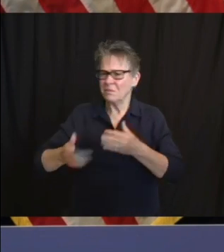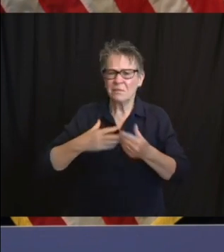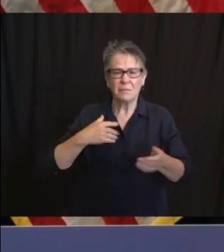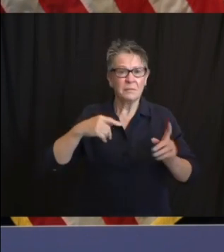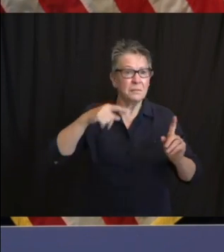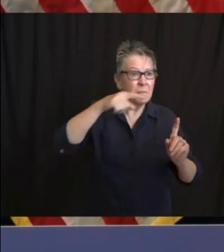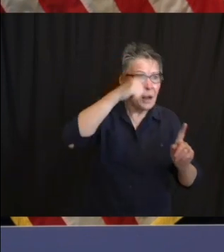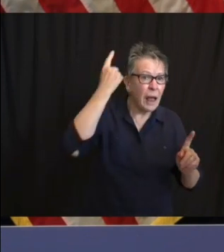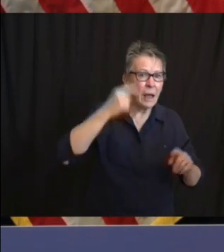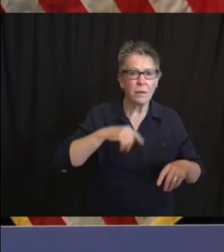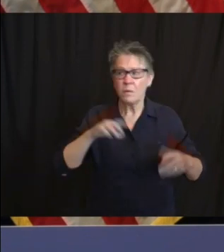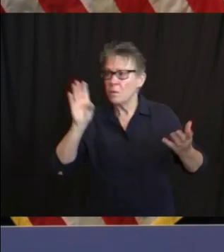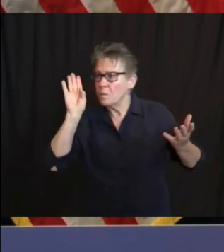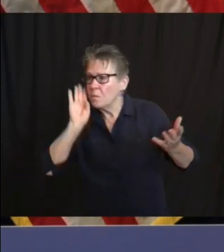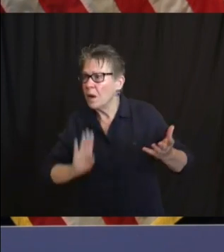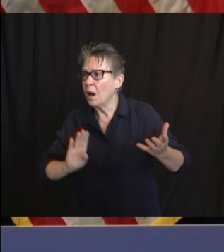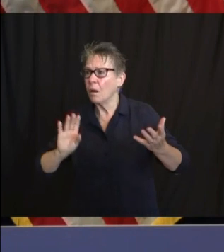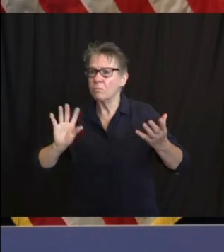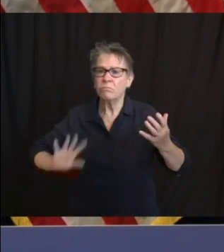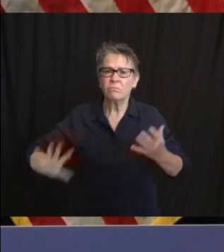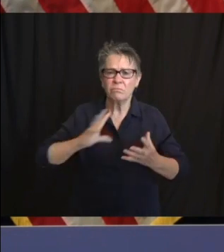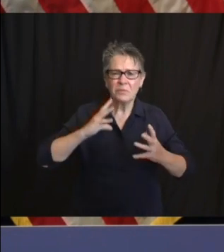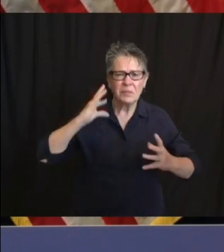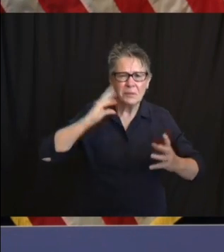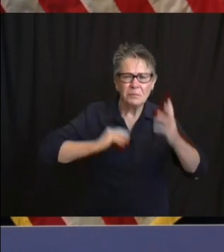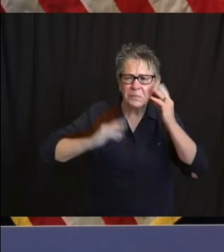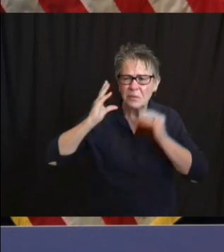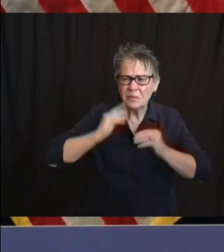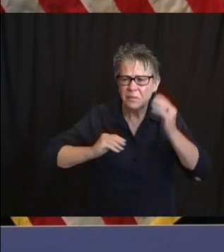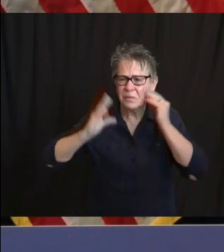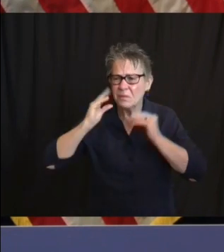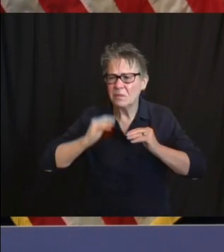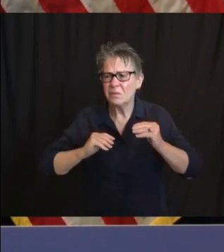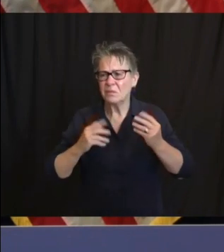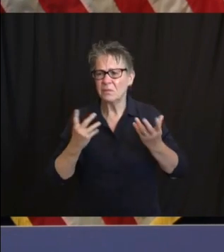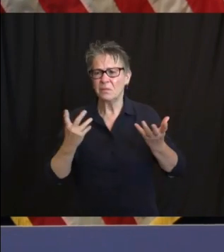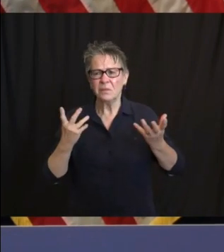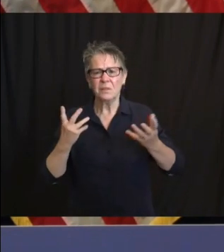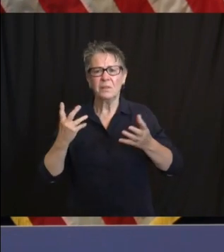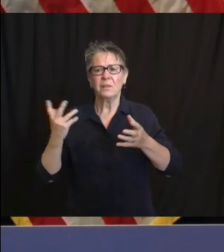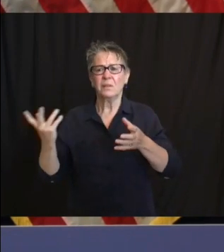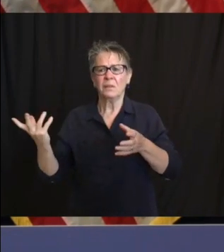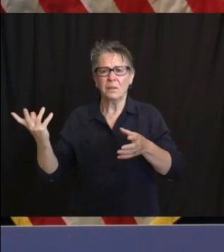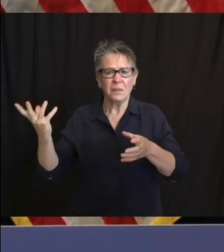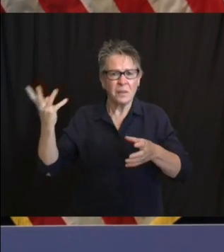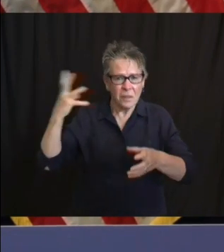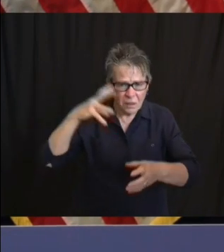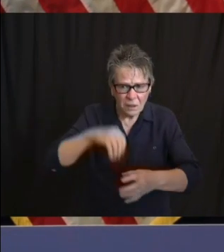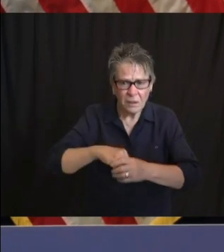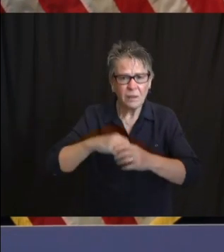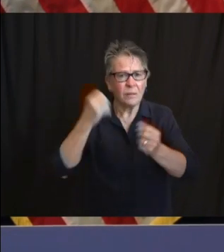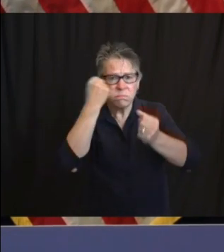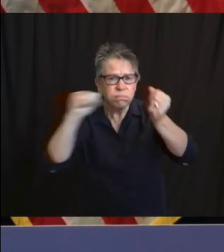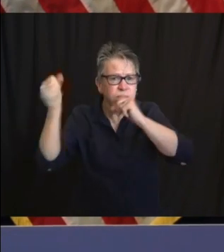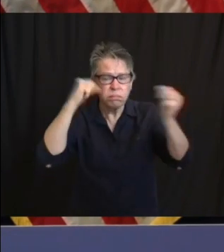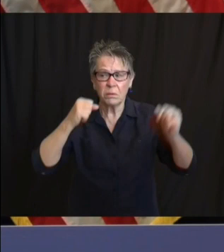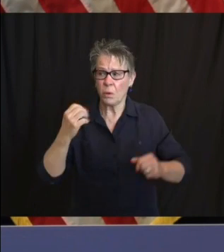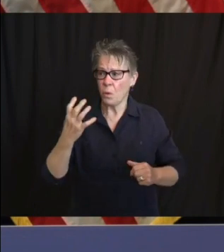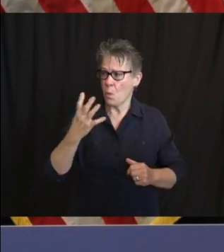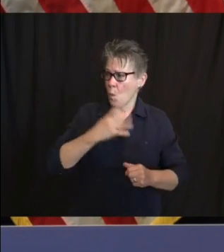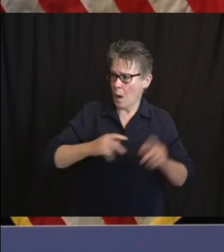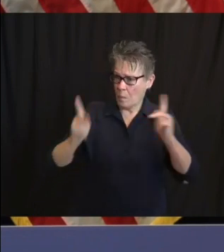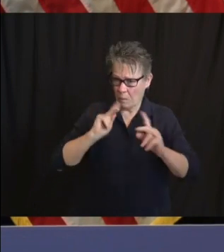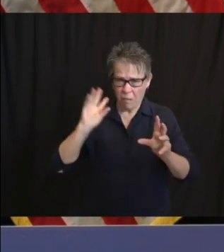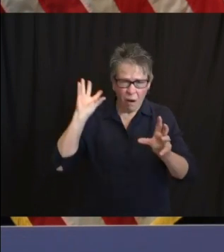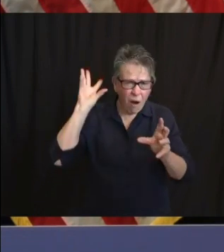would join them, making these protests powerful displays of our great diversity should be a point of